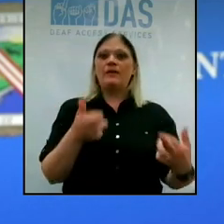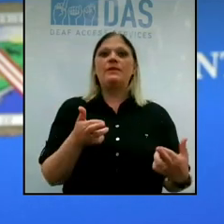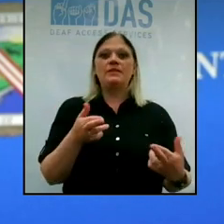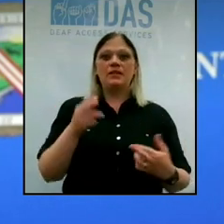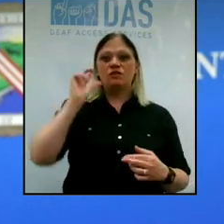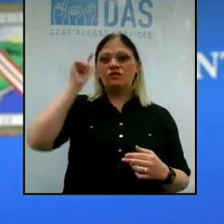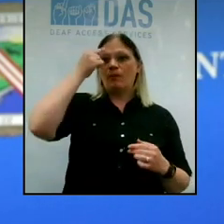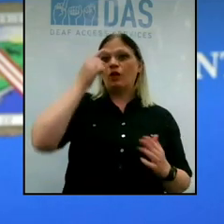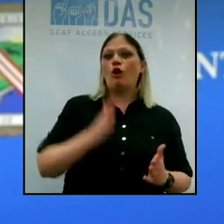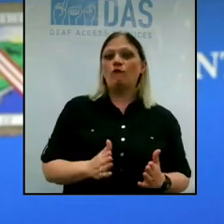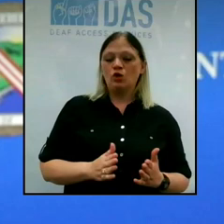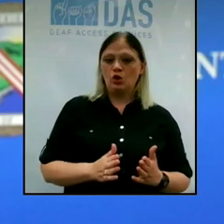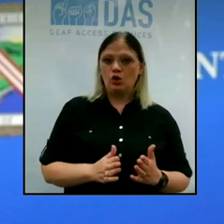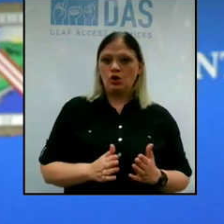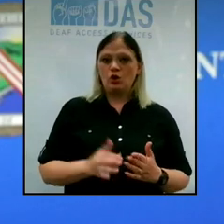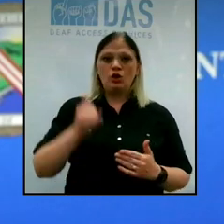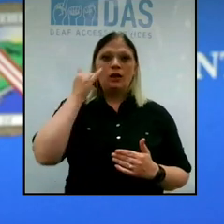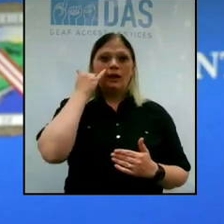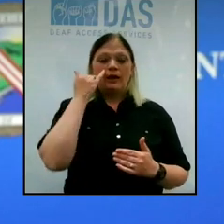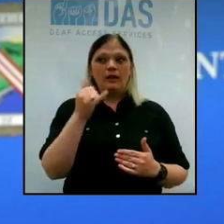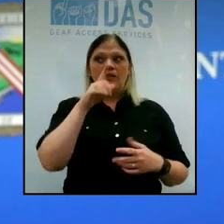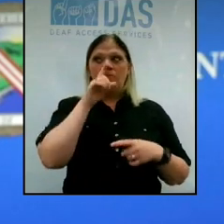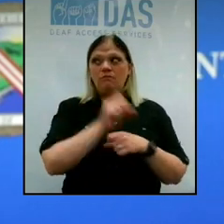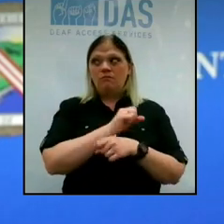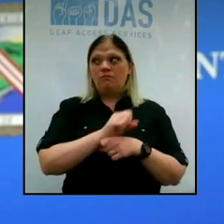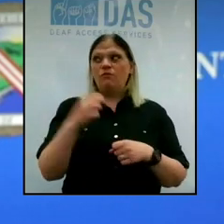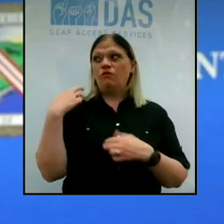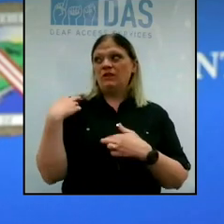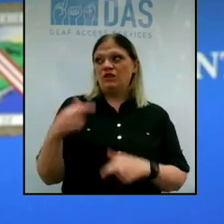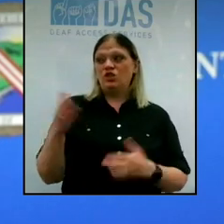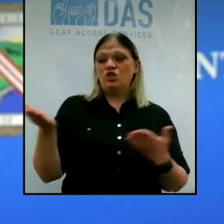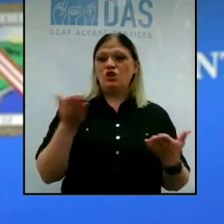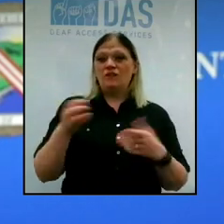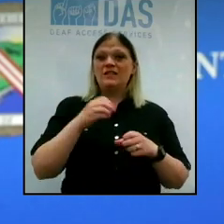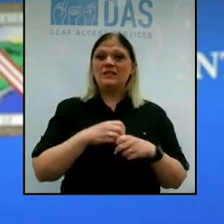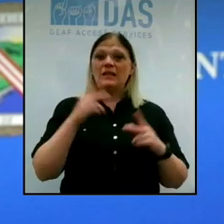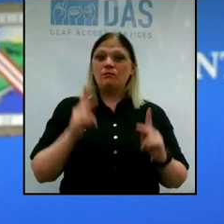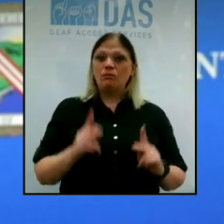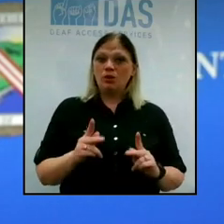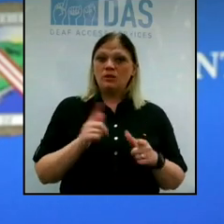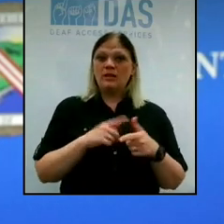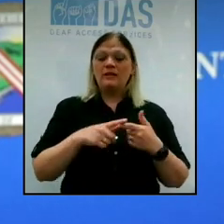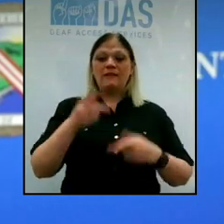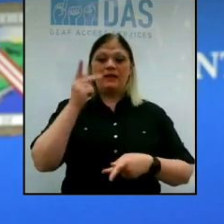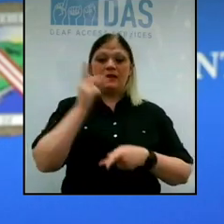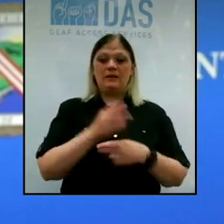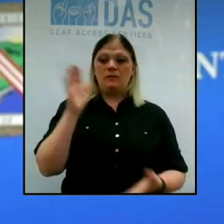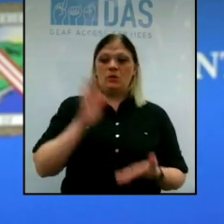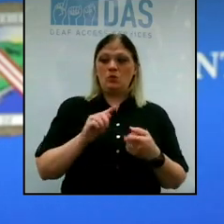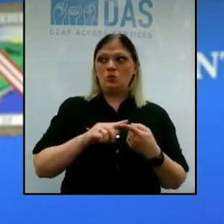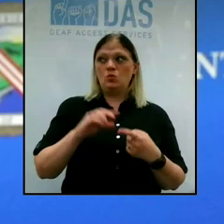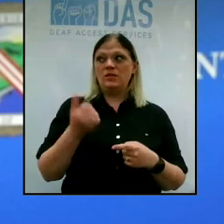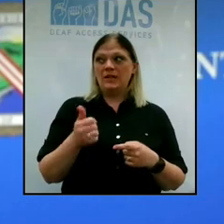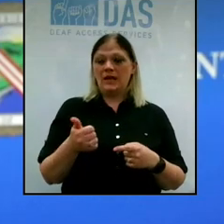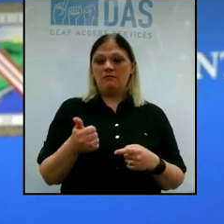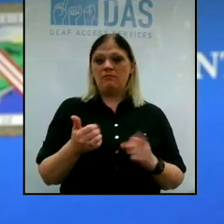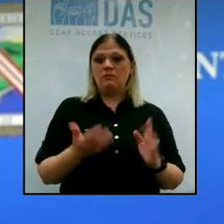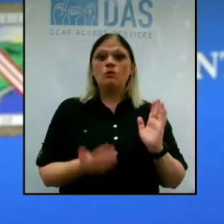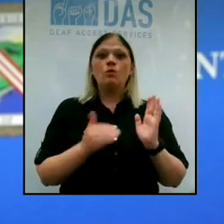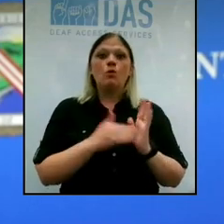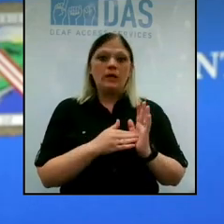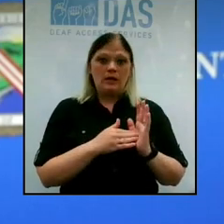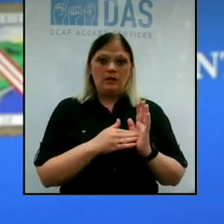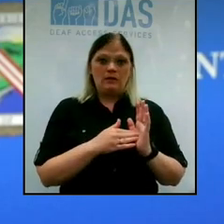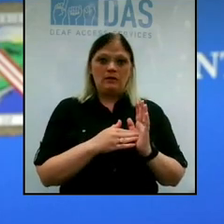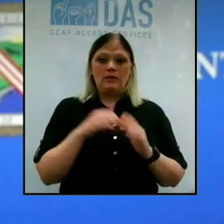Governor Cuomo, and if there are religious services in person, that they will keep it down to 10. And, again, in